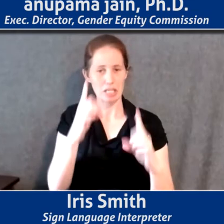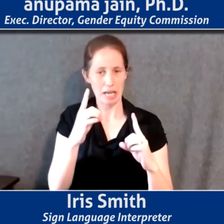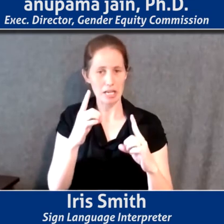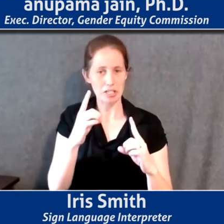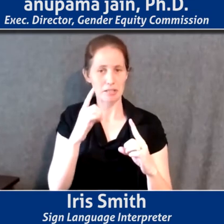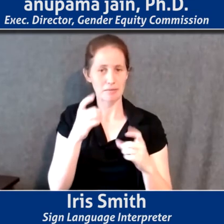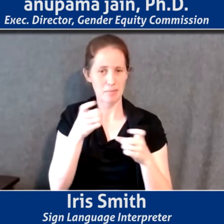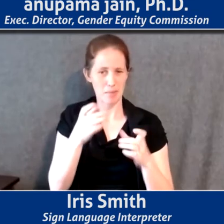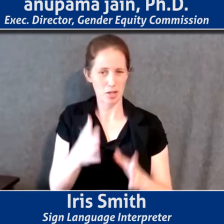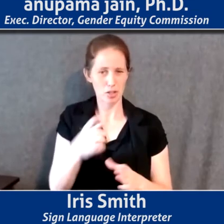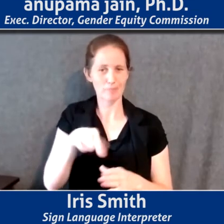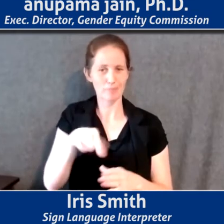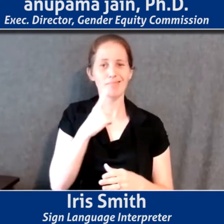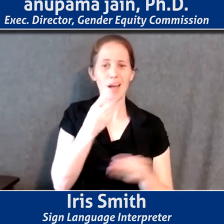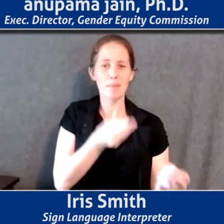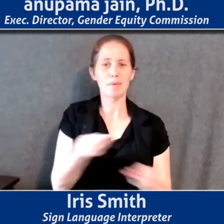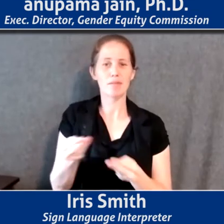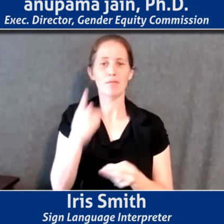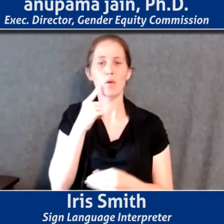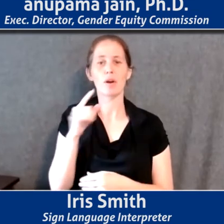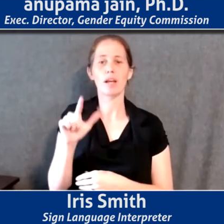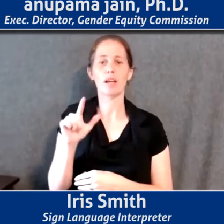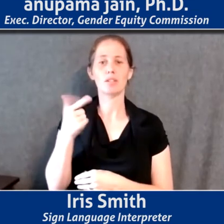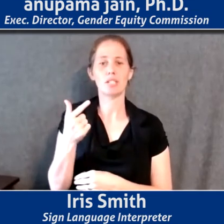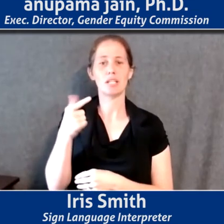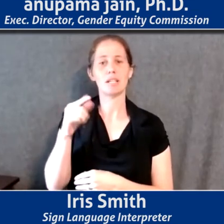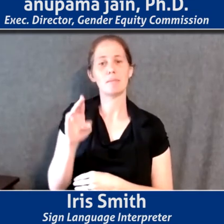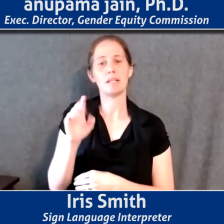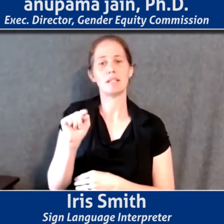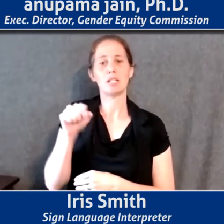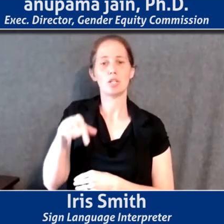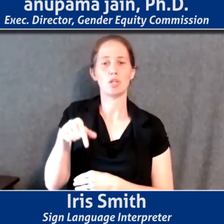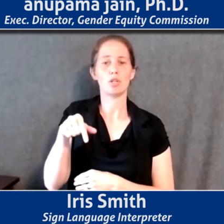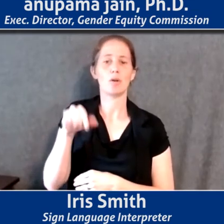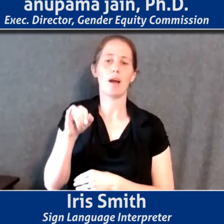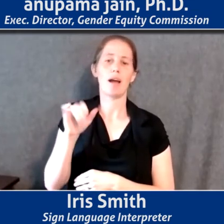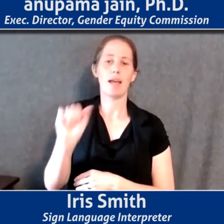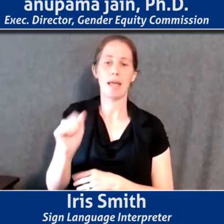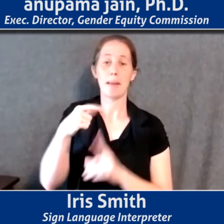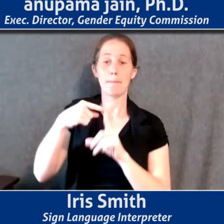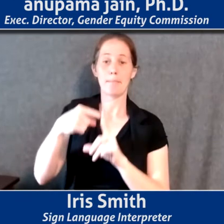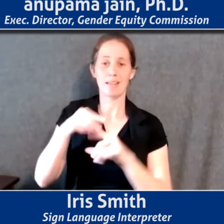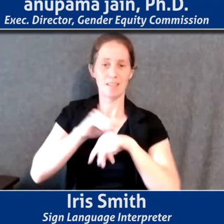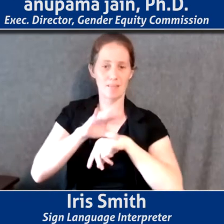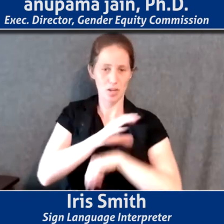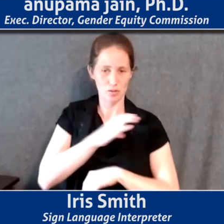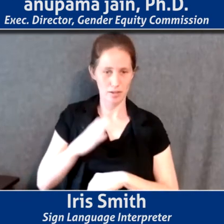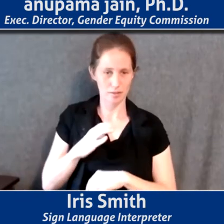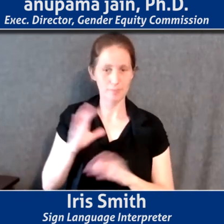also serve as a liaison for our LGBTQIA Plus Advisory Council. Thank you so much. And Anu.